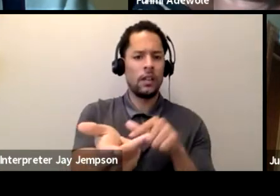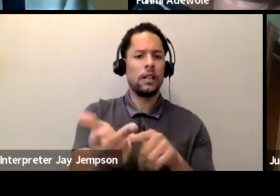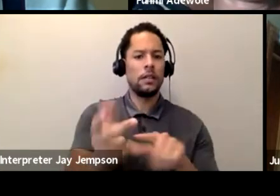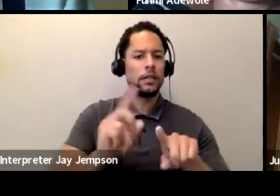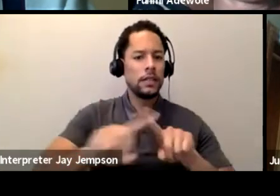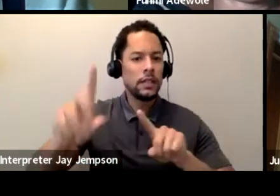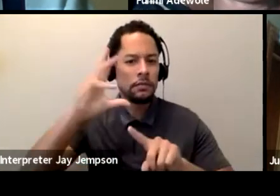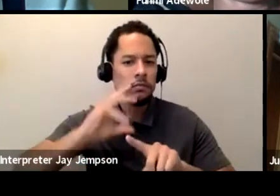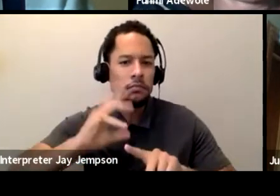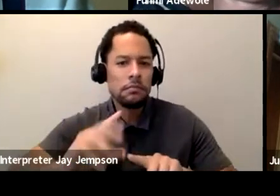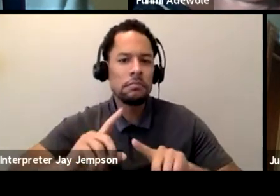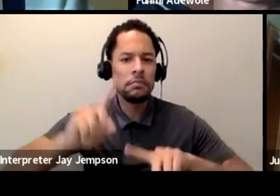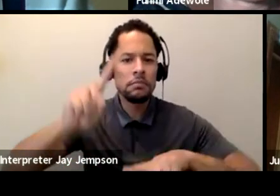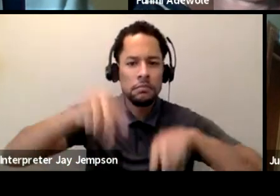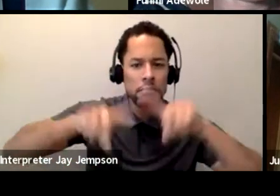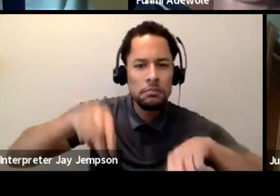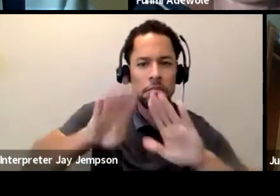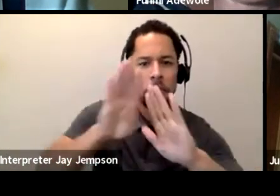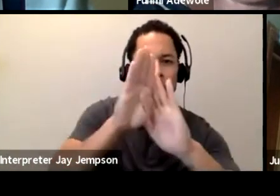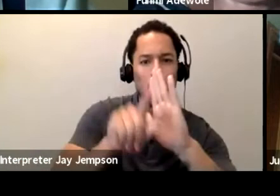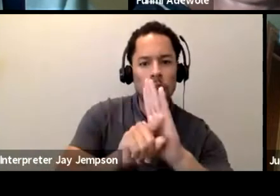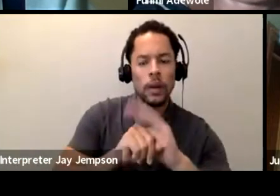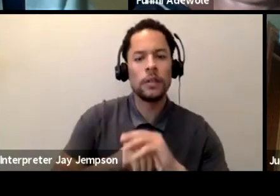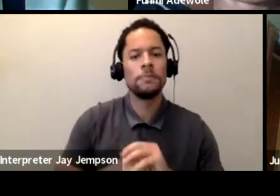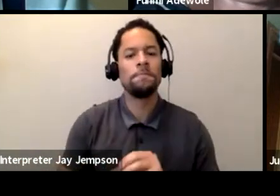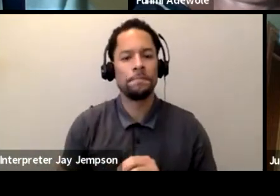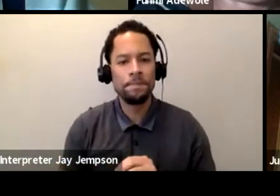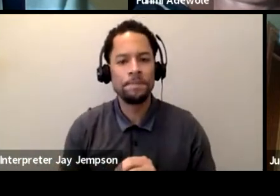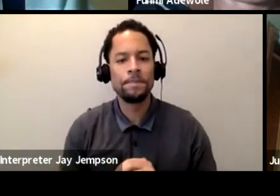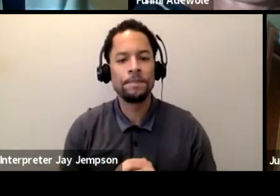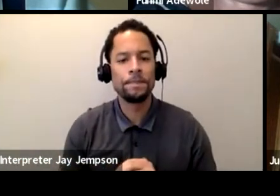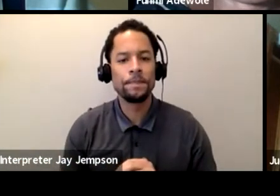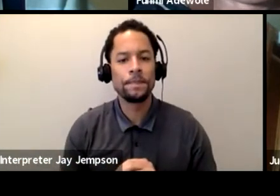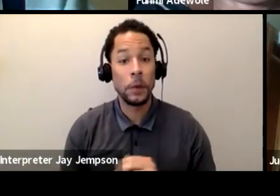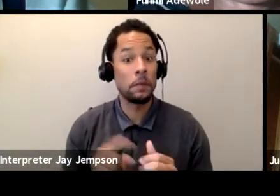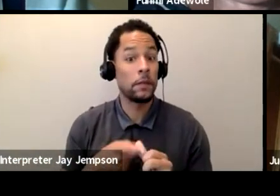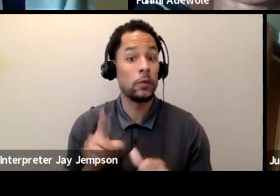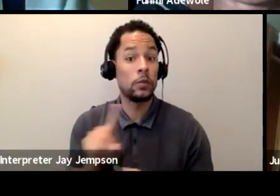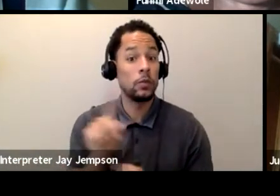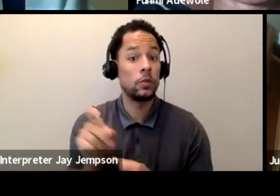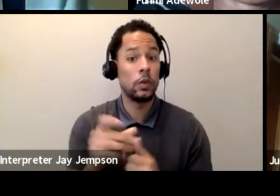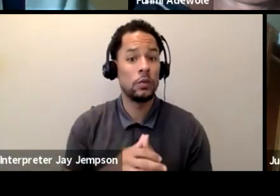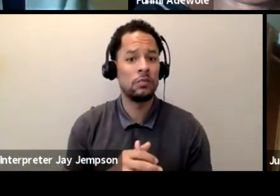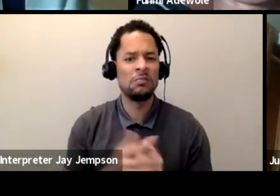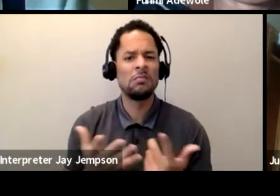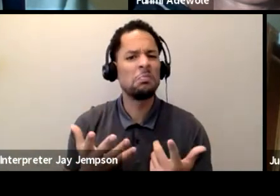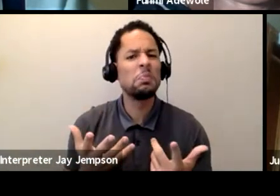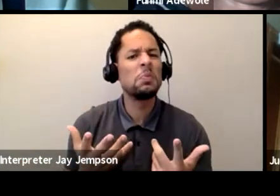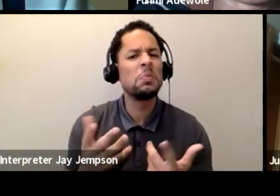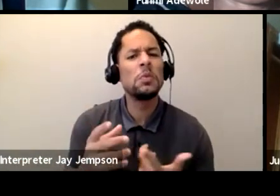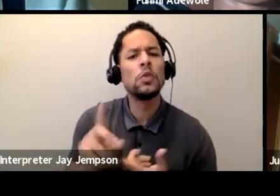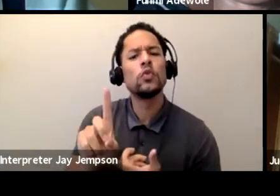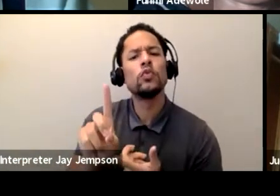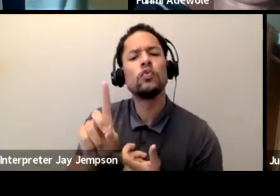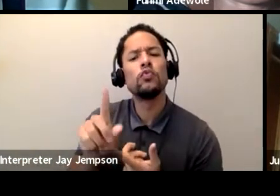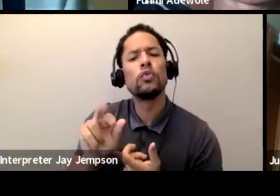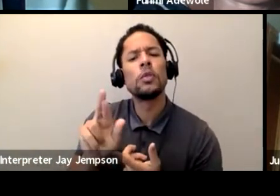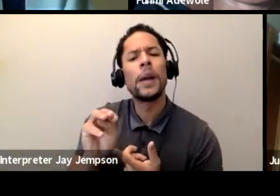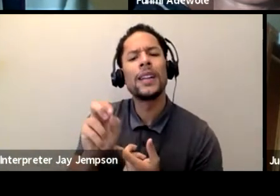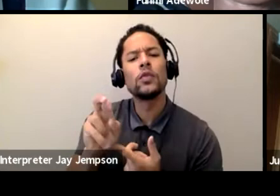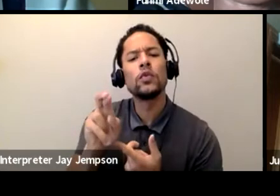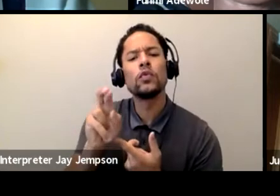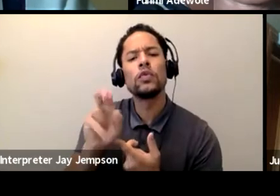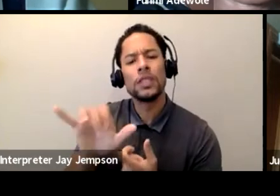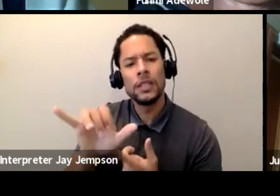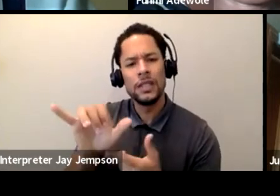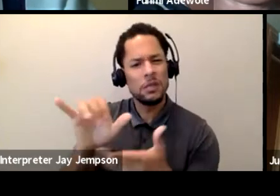So I think my first question or prompt is really what does dramaturgy mean to you? How